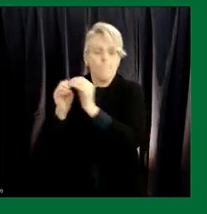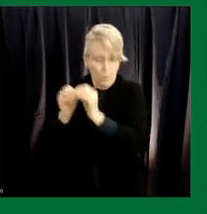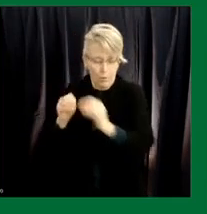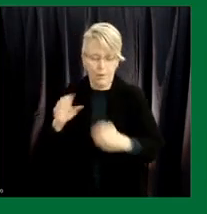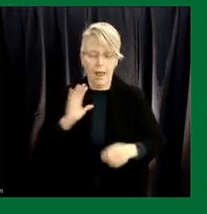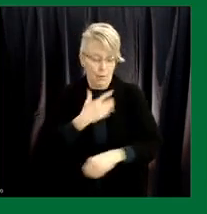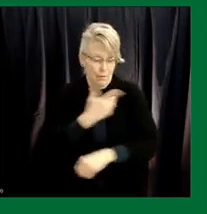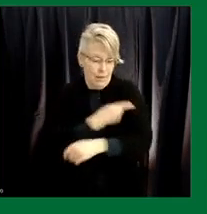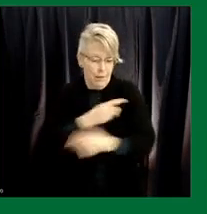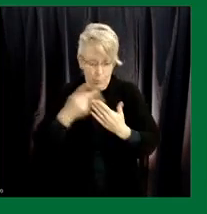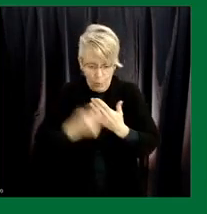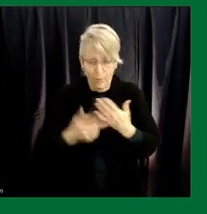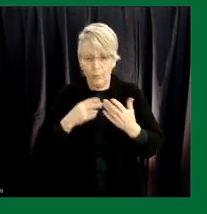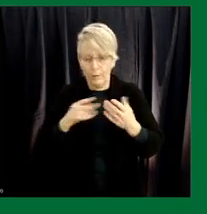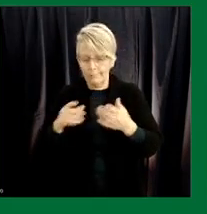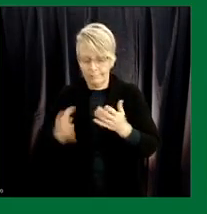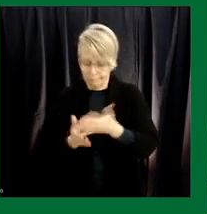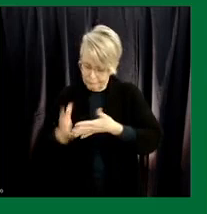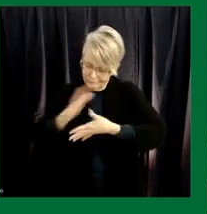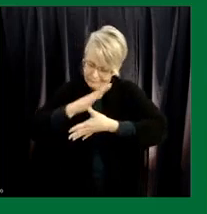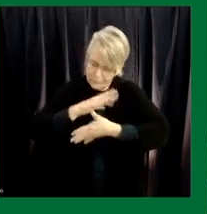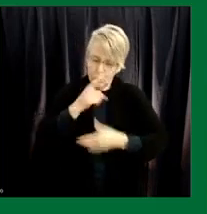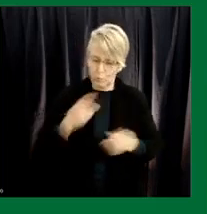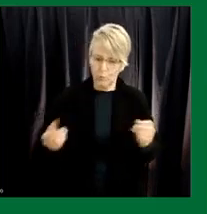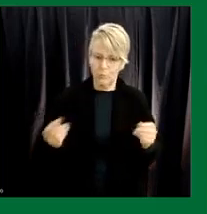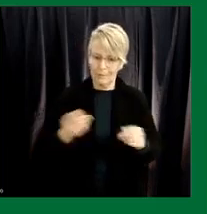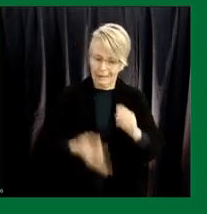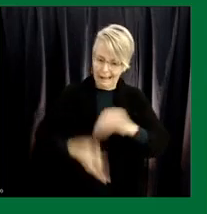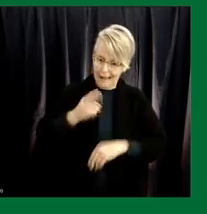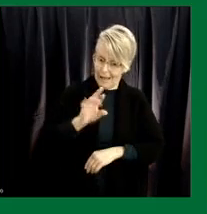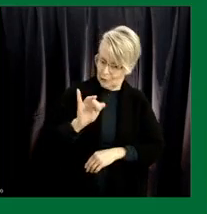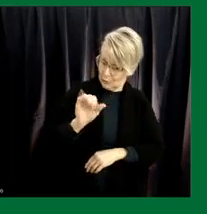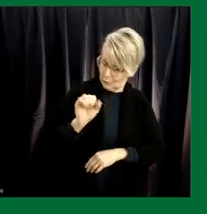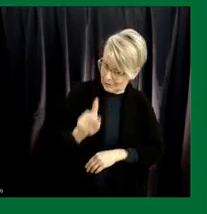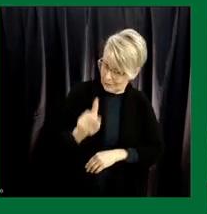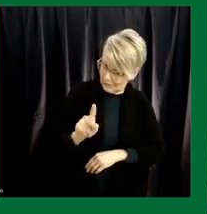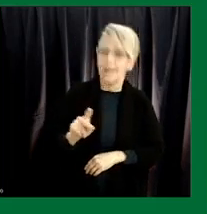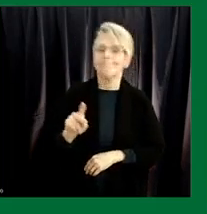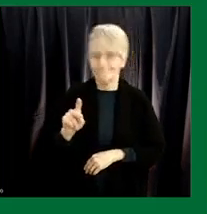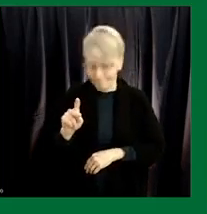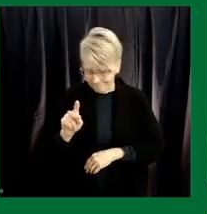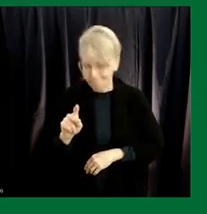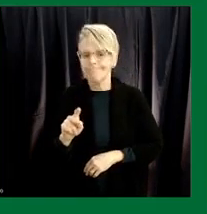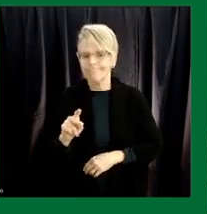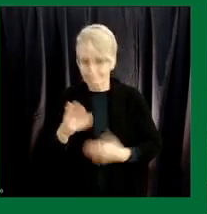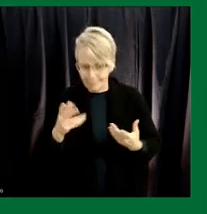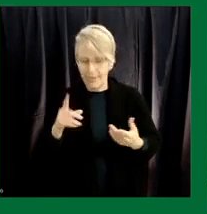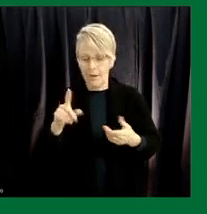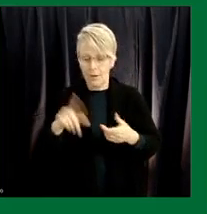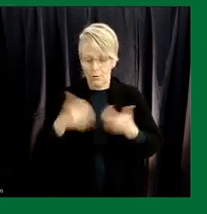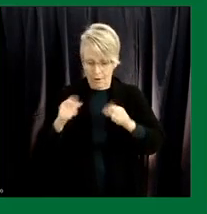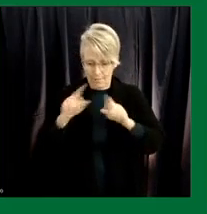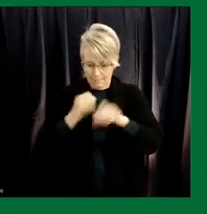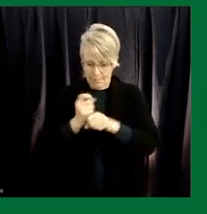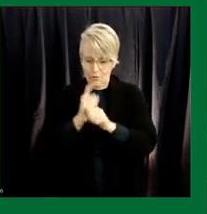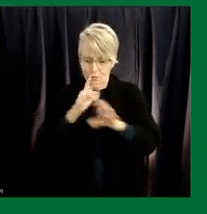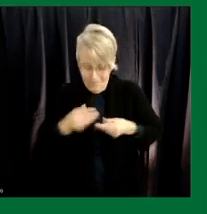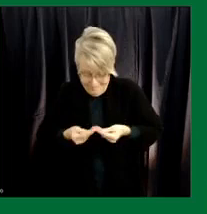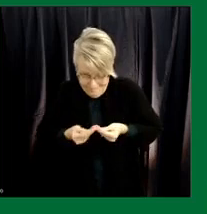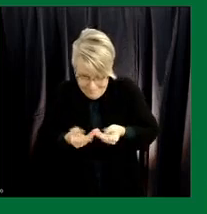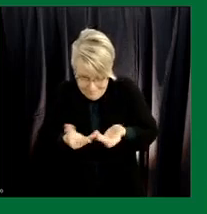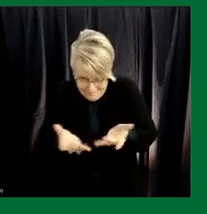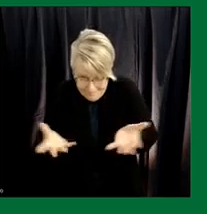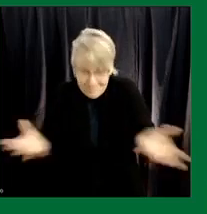around prioritizing those that are most at risk and ensuring that we have the capacity to deliver the the larger number of